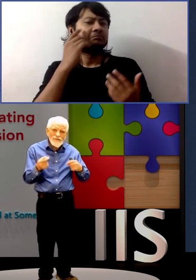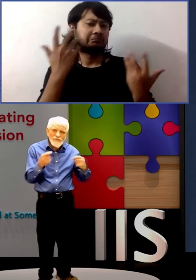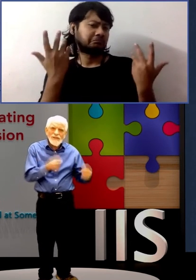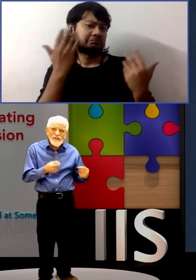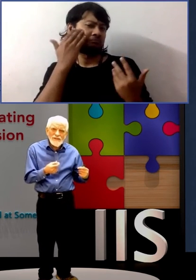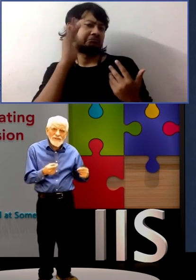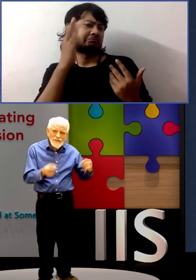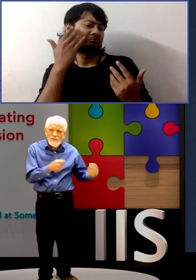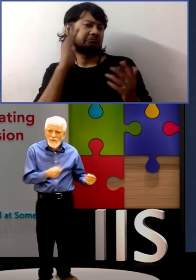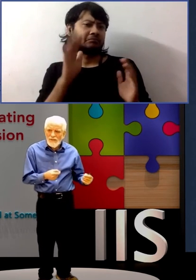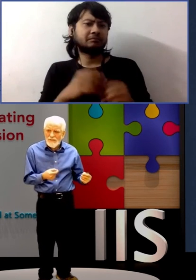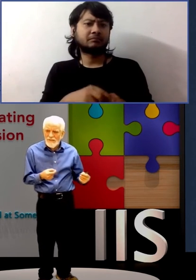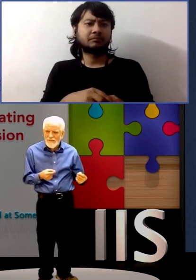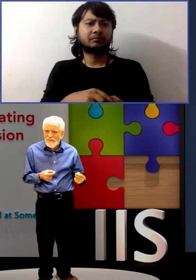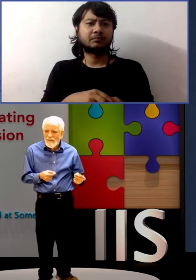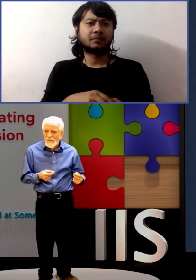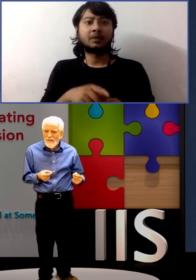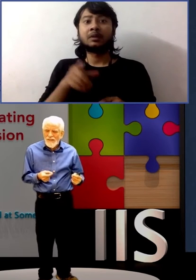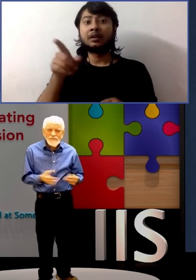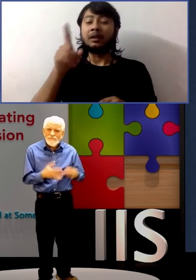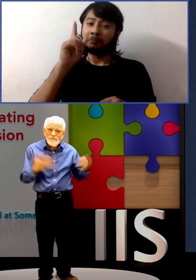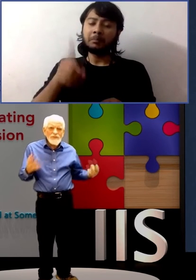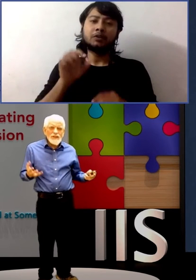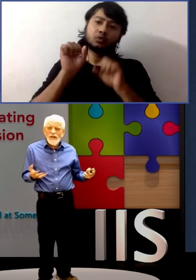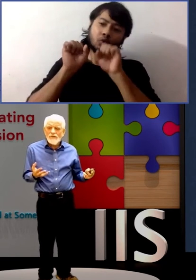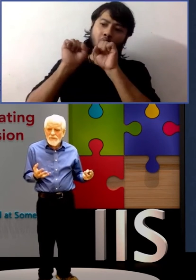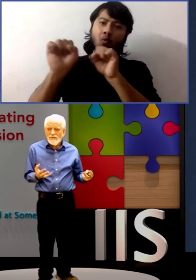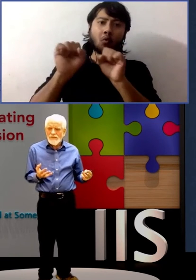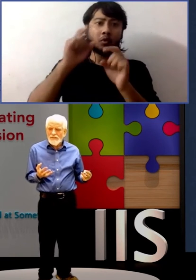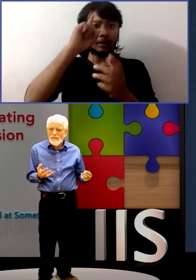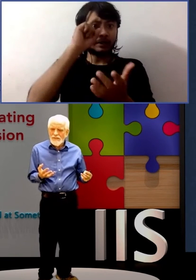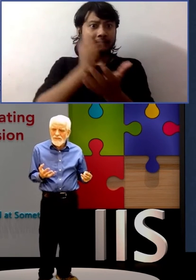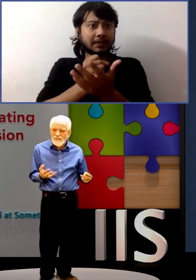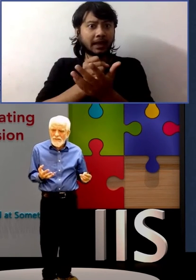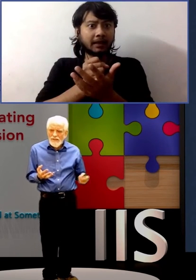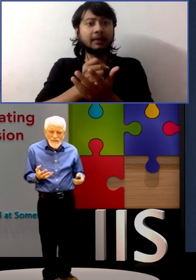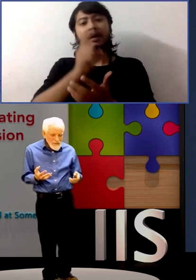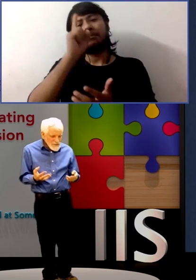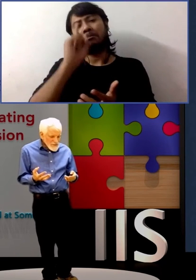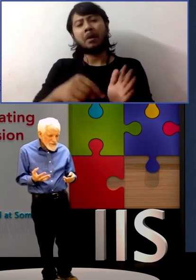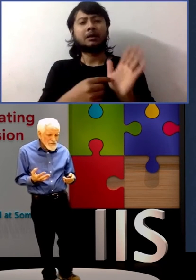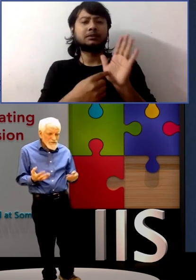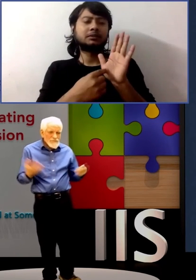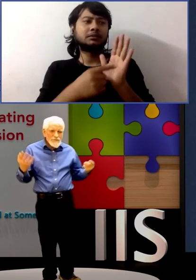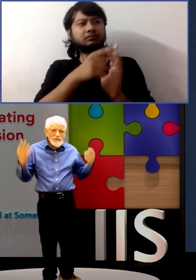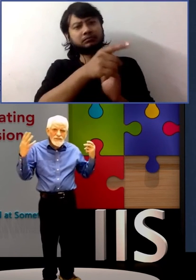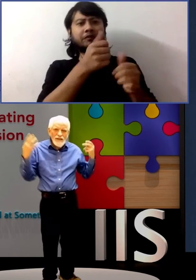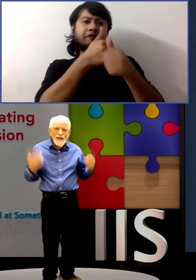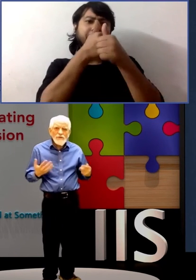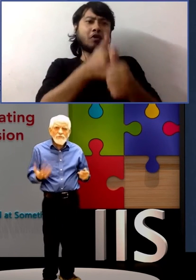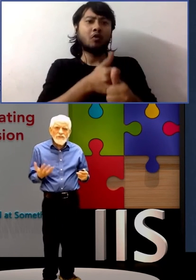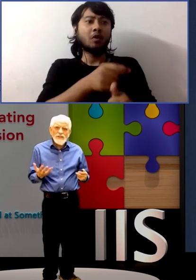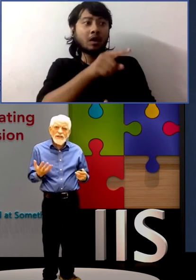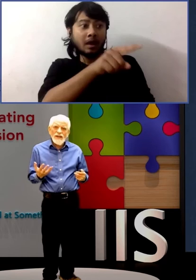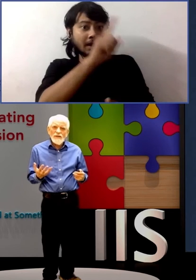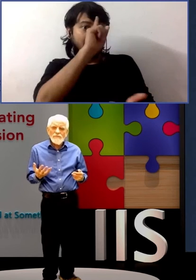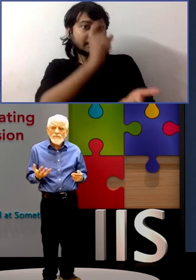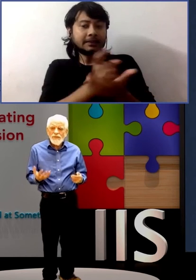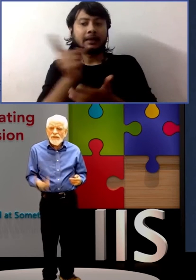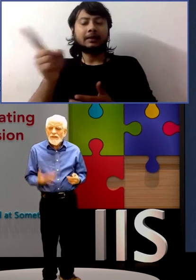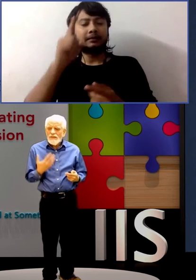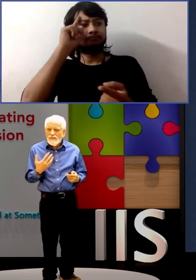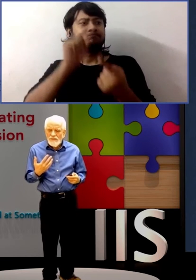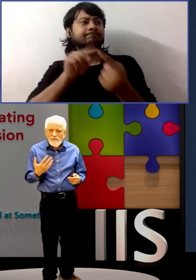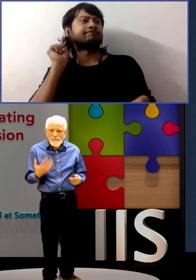Neil wants to do. Very common with autistic kids. So, let's see. How do we bridge that gap?